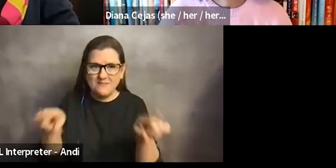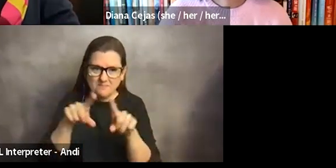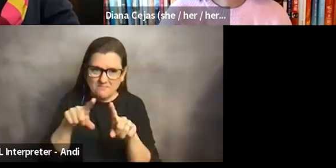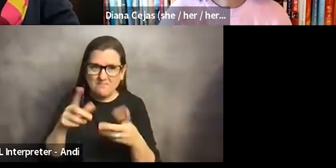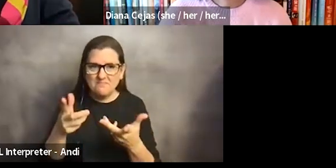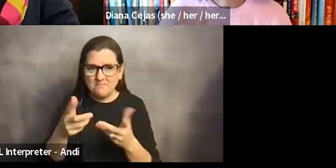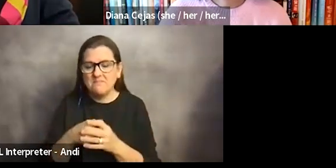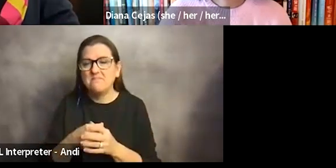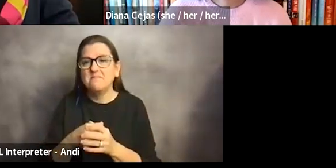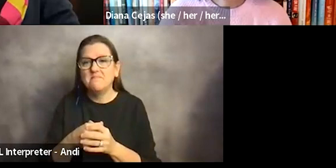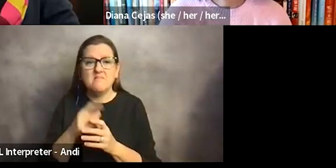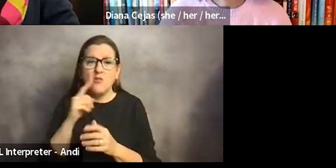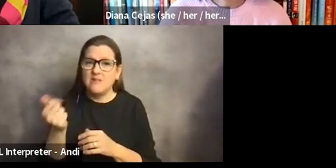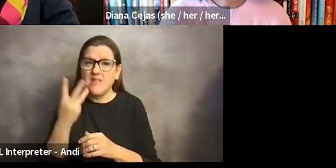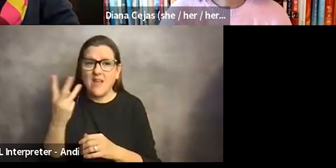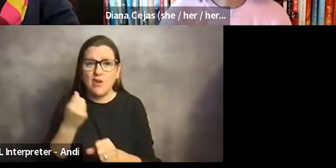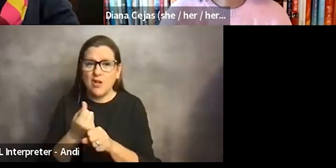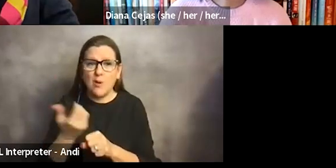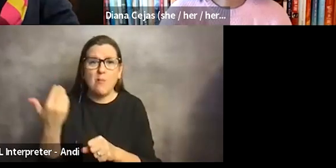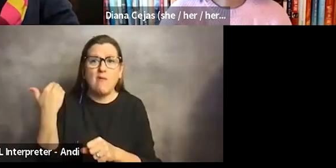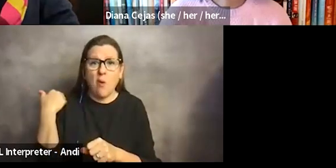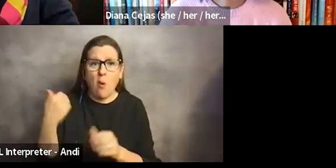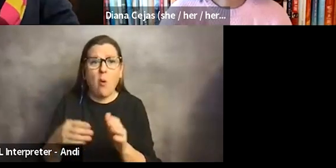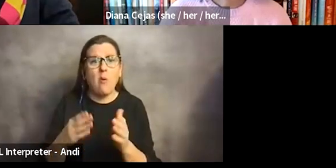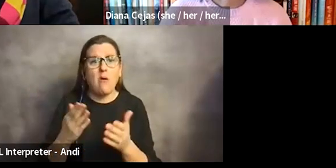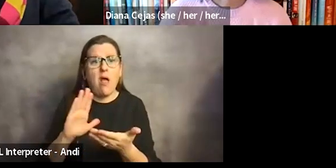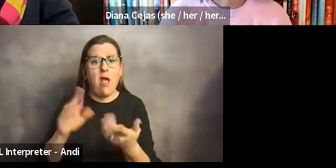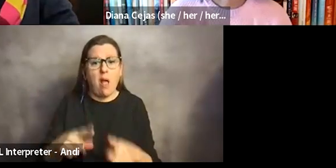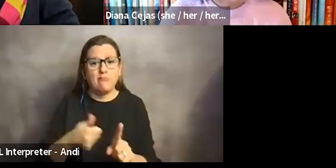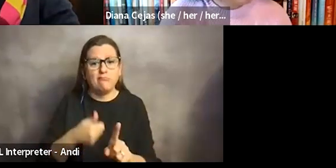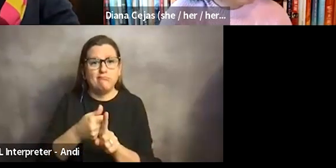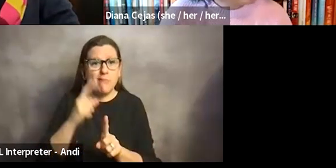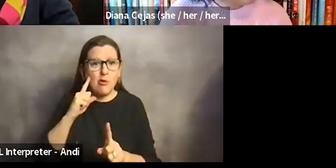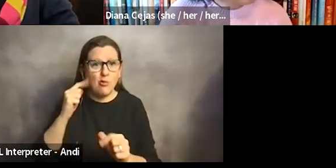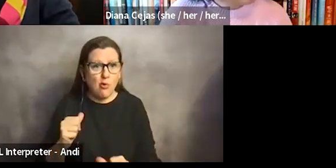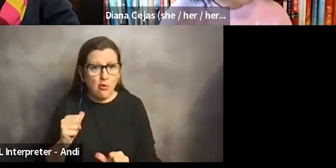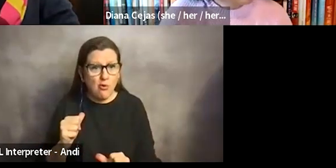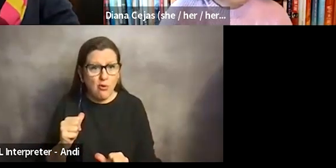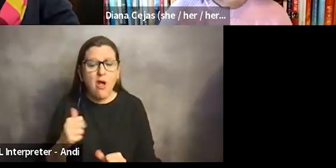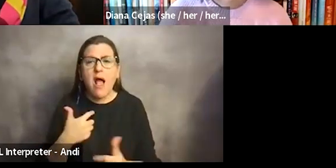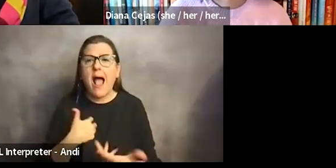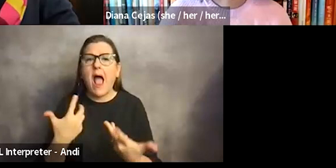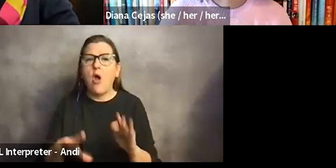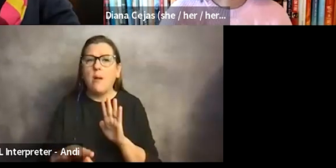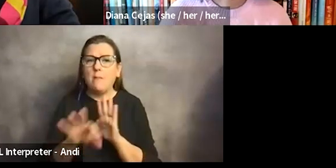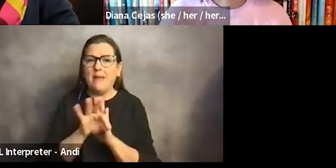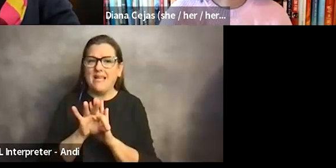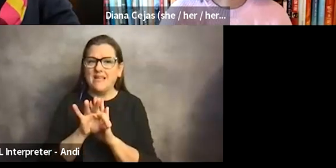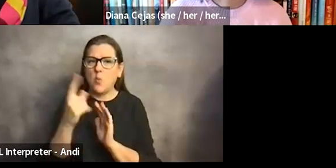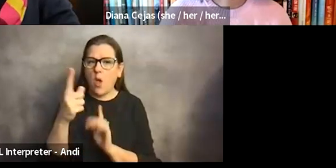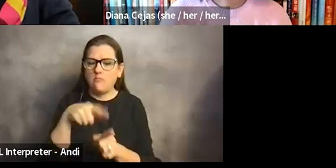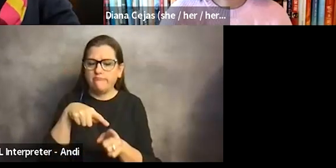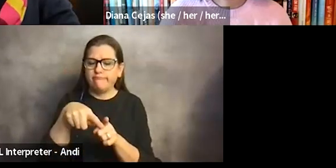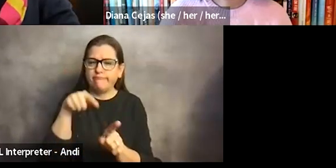colleagues here, uh, for several years before I developed the hearing loss. So I had kind of already picked a specialty that I knew